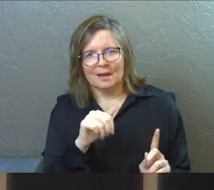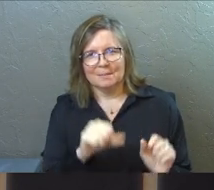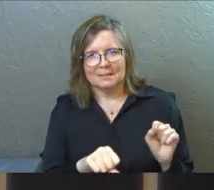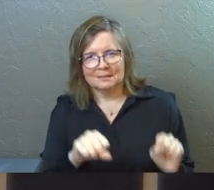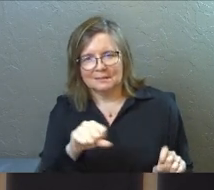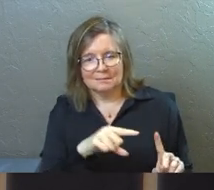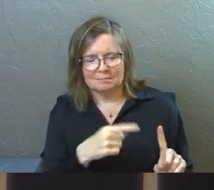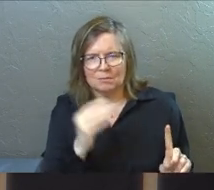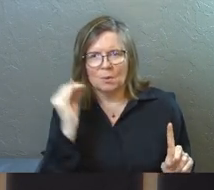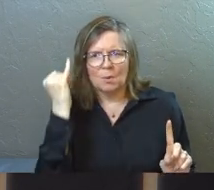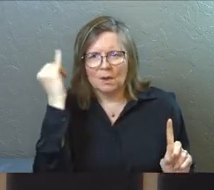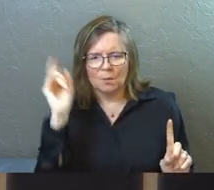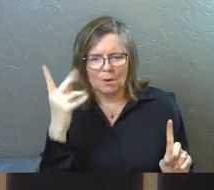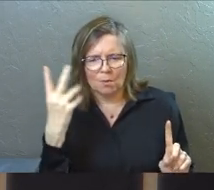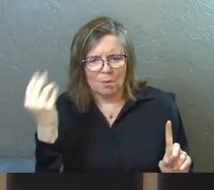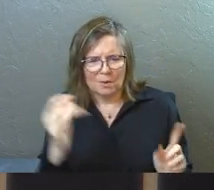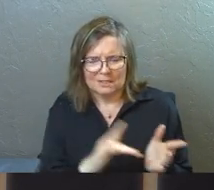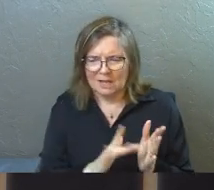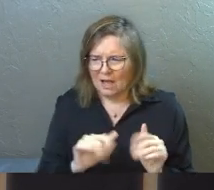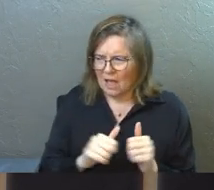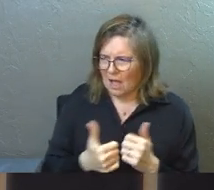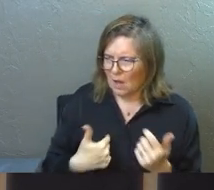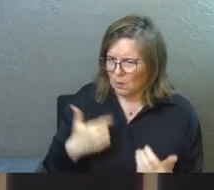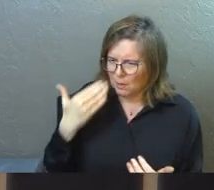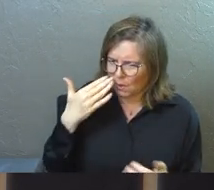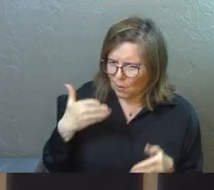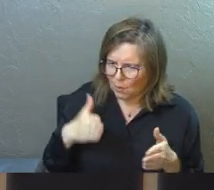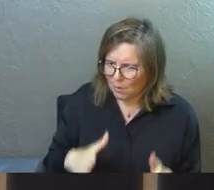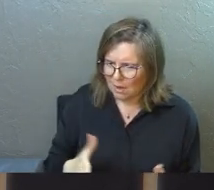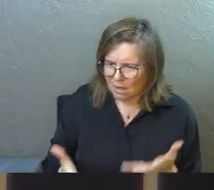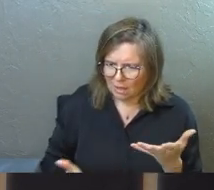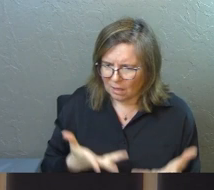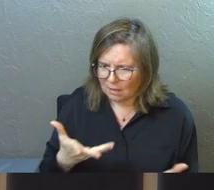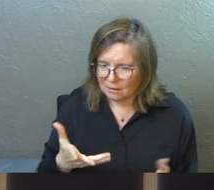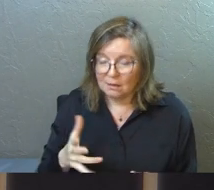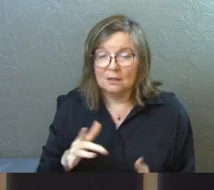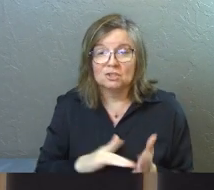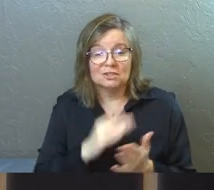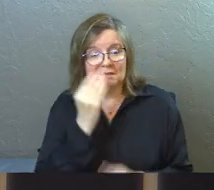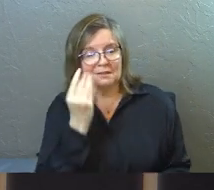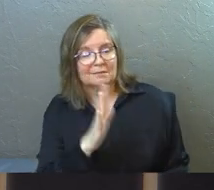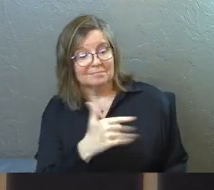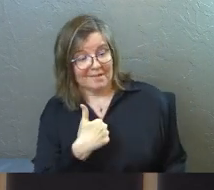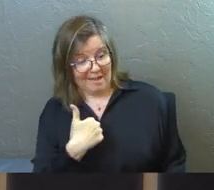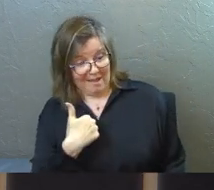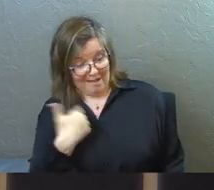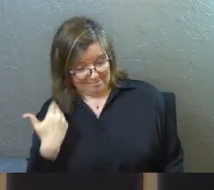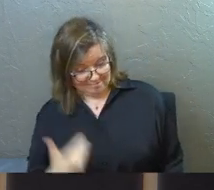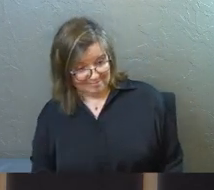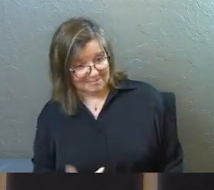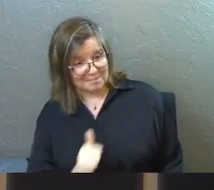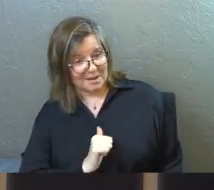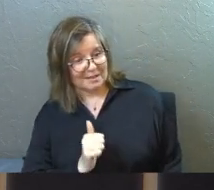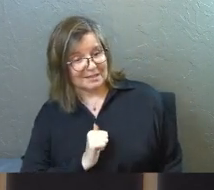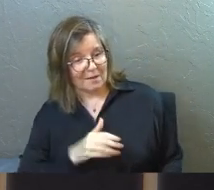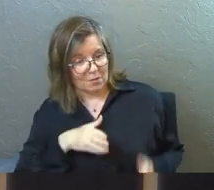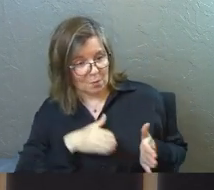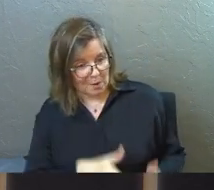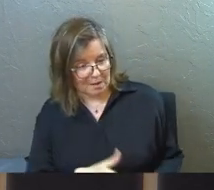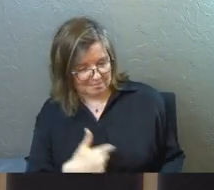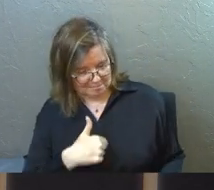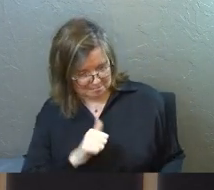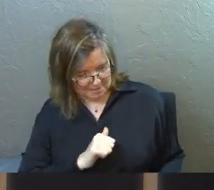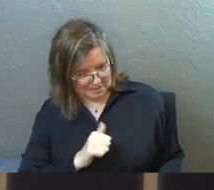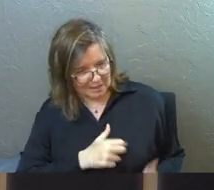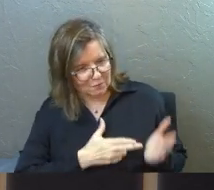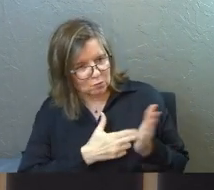We have no idea where you're going, Jesus. So how can we know the way? And Jesus told him, I am the way, the truth, and the life.